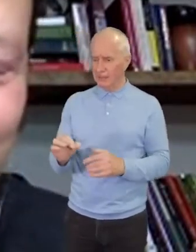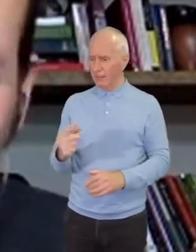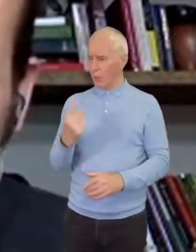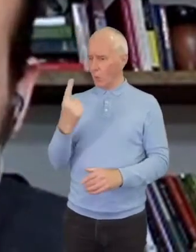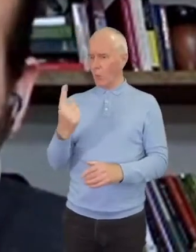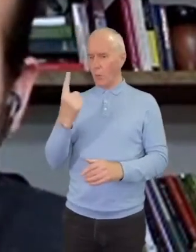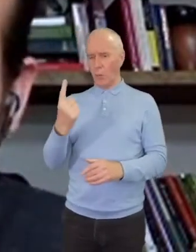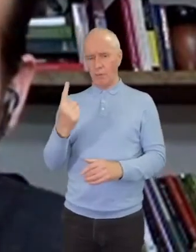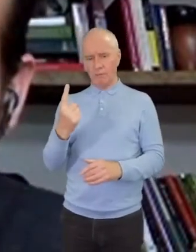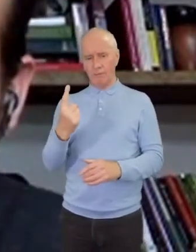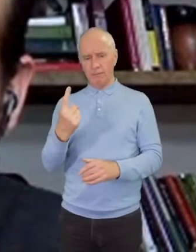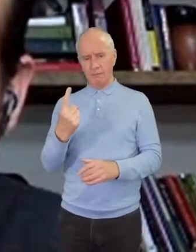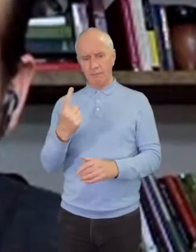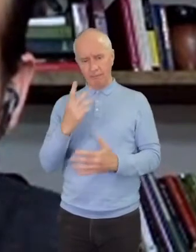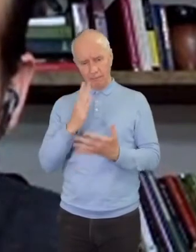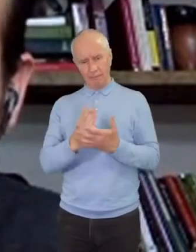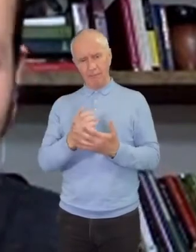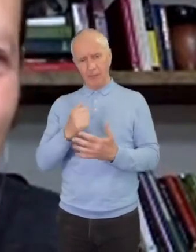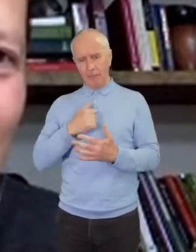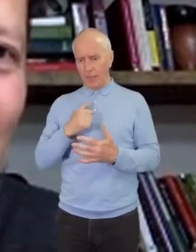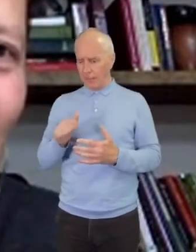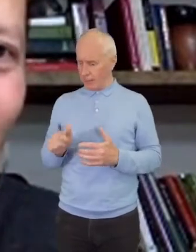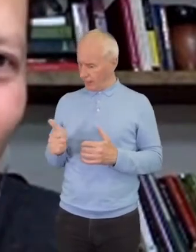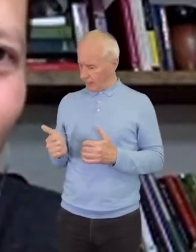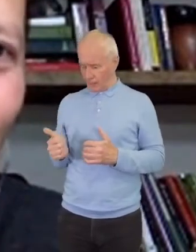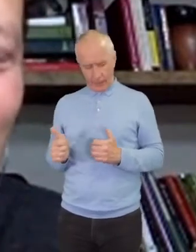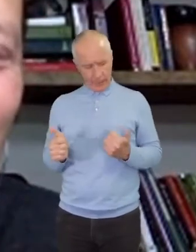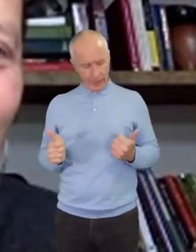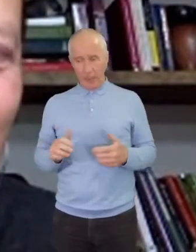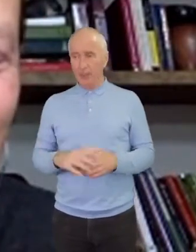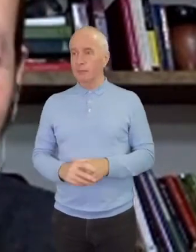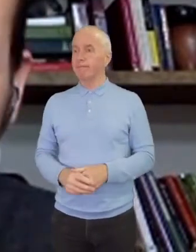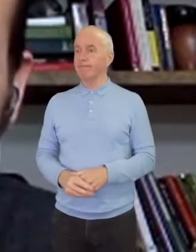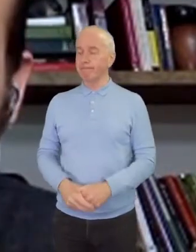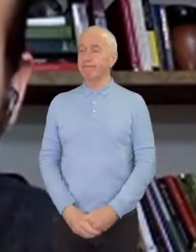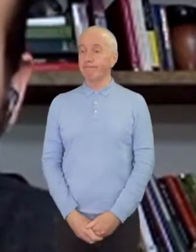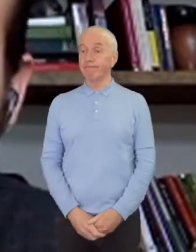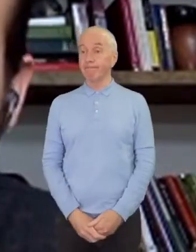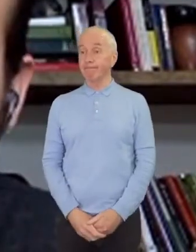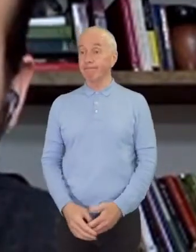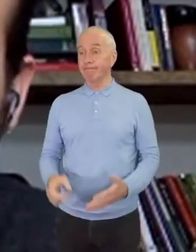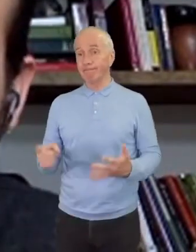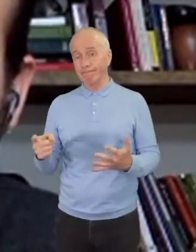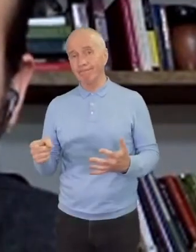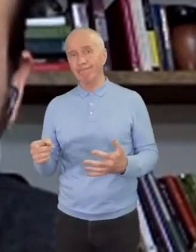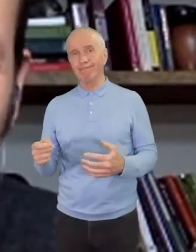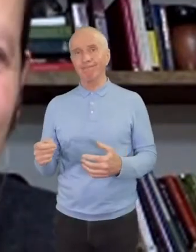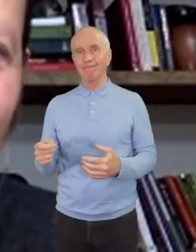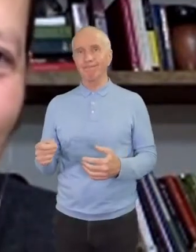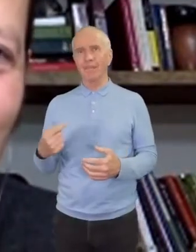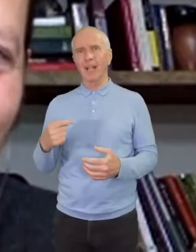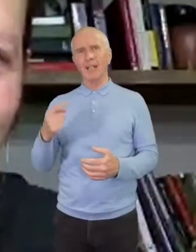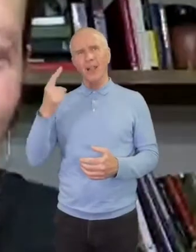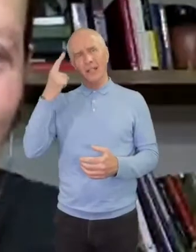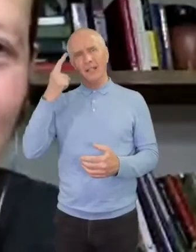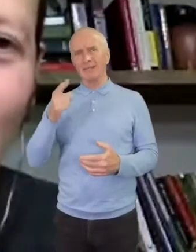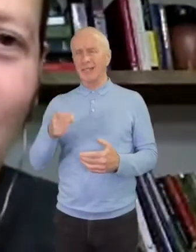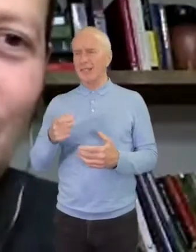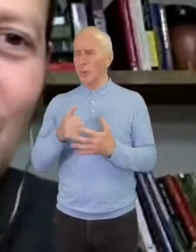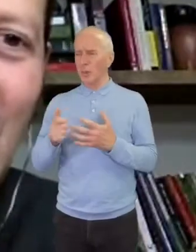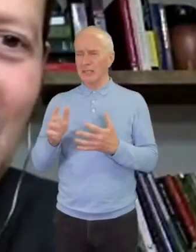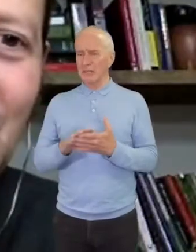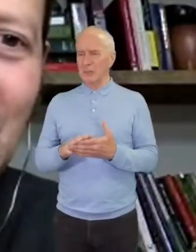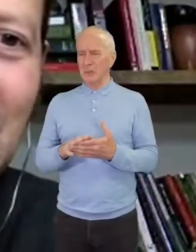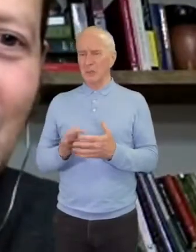neighbor? And I also think that is always a tricky question because